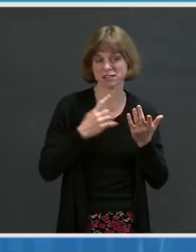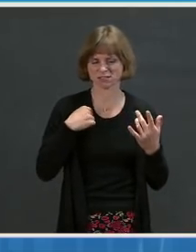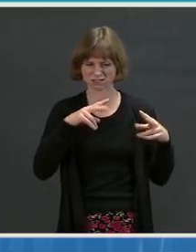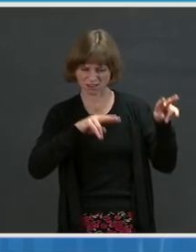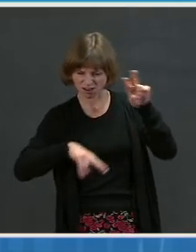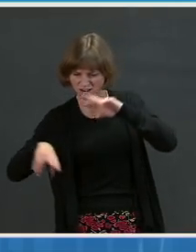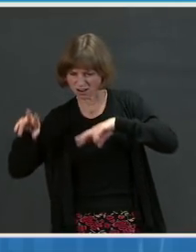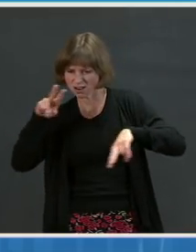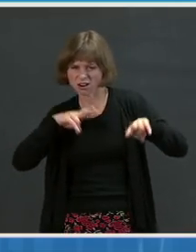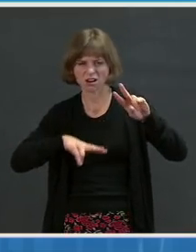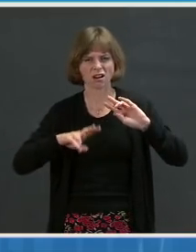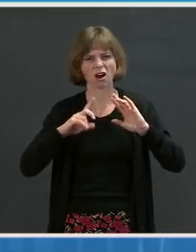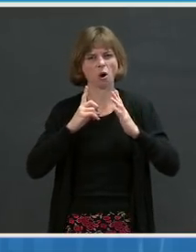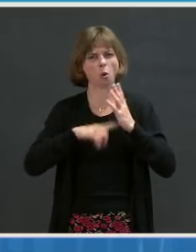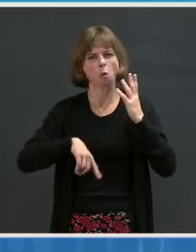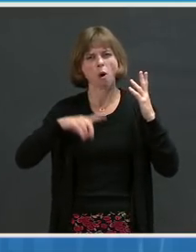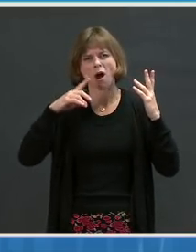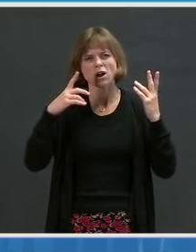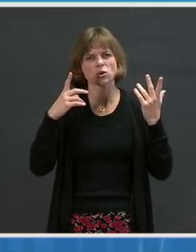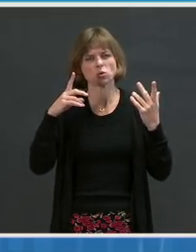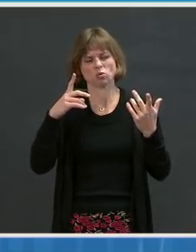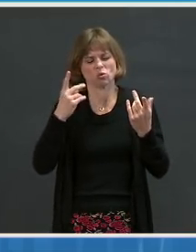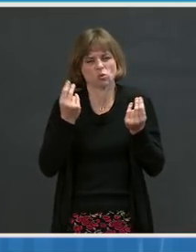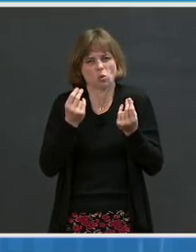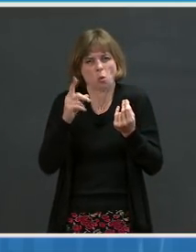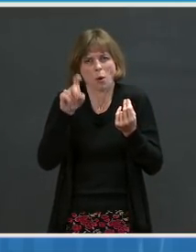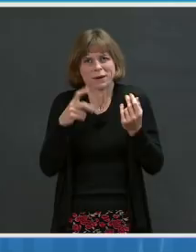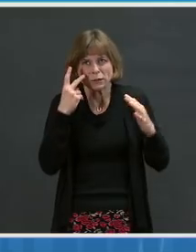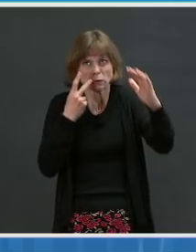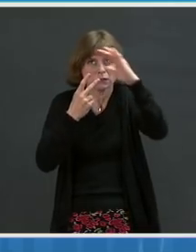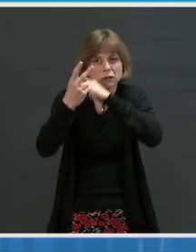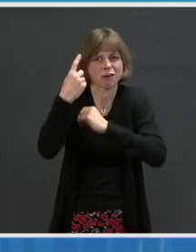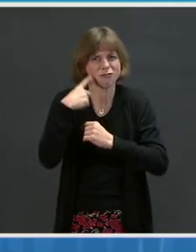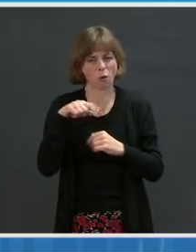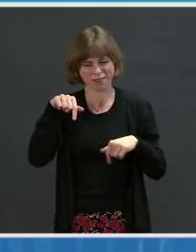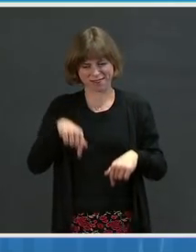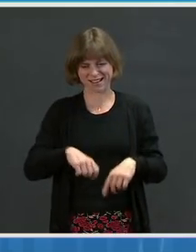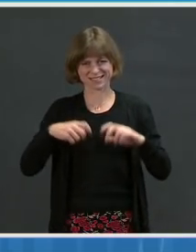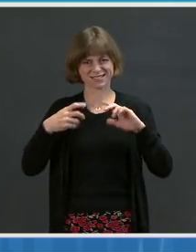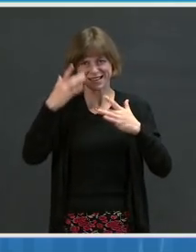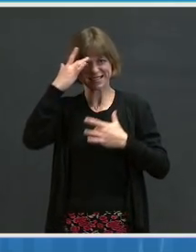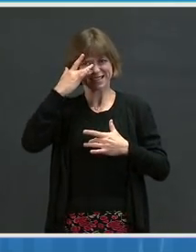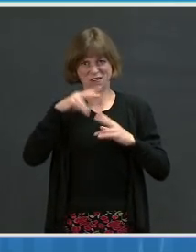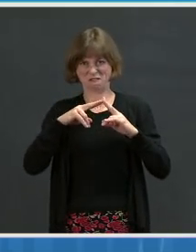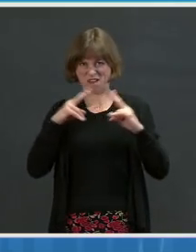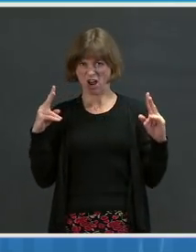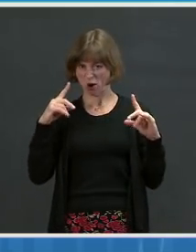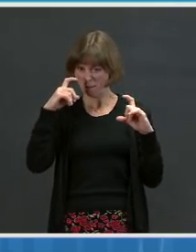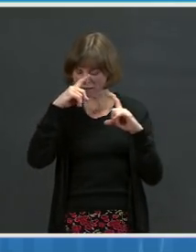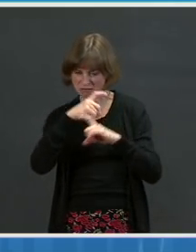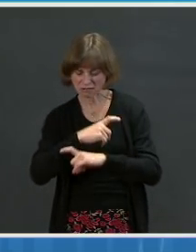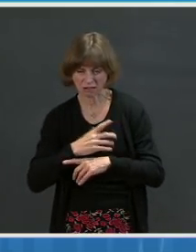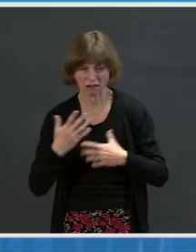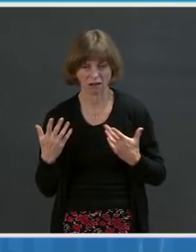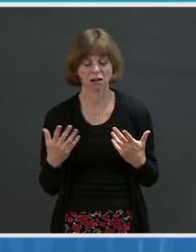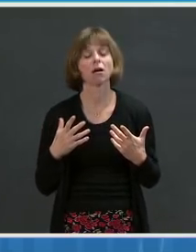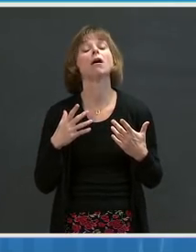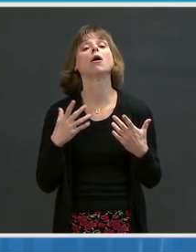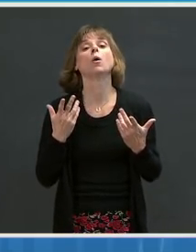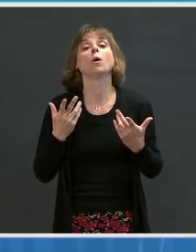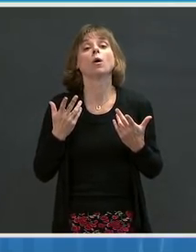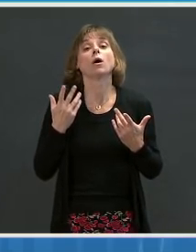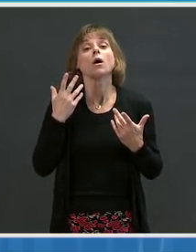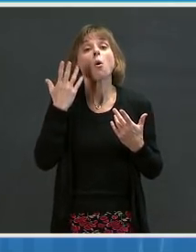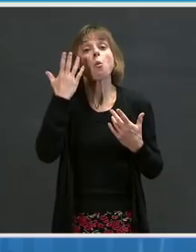with this puzzling syndrome. Now, the reason I'm bringing it up at this press conference is that just